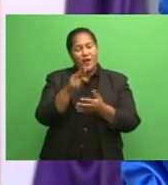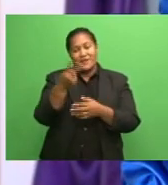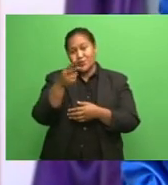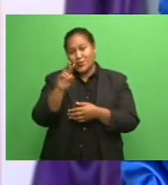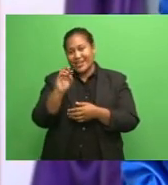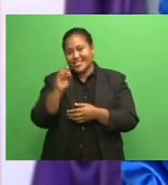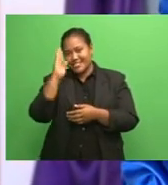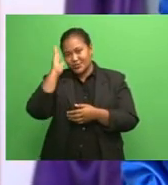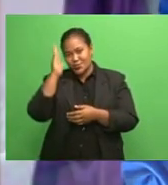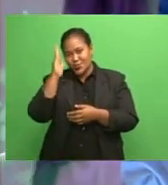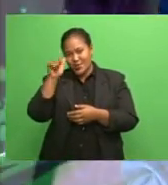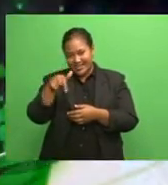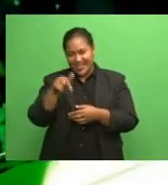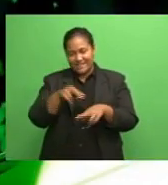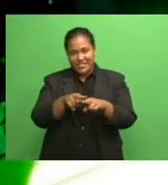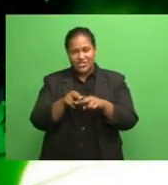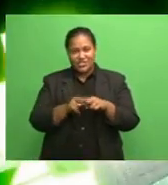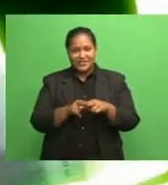schools in Fiji.